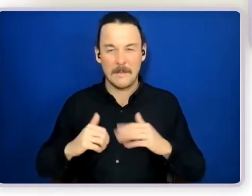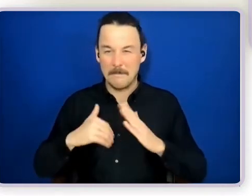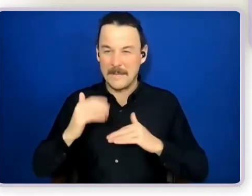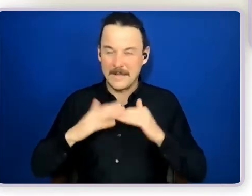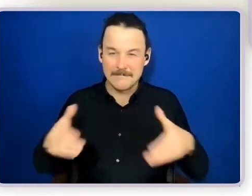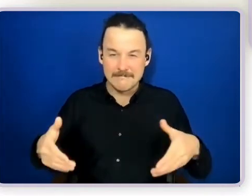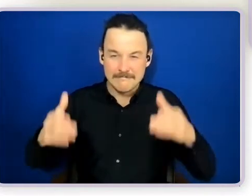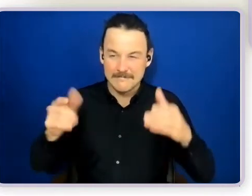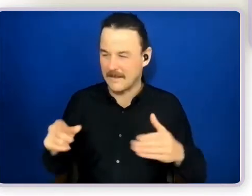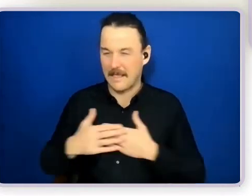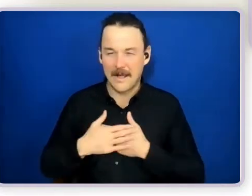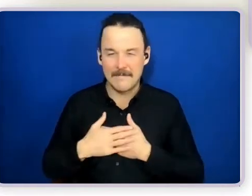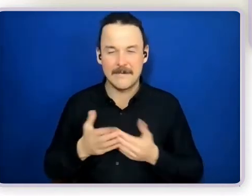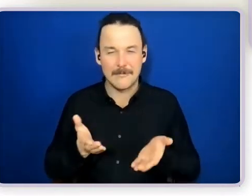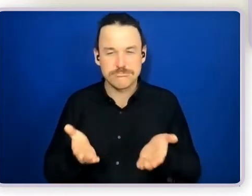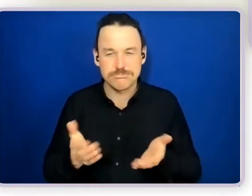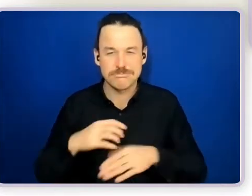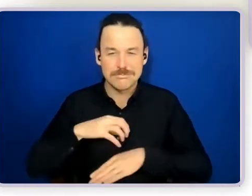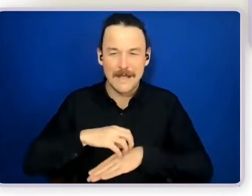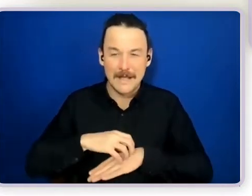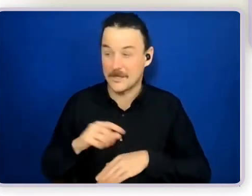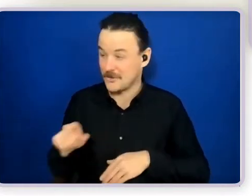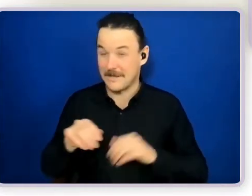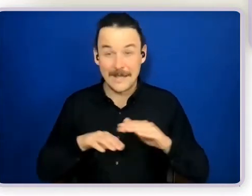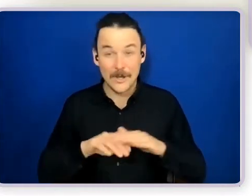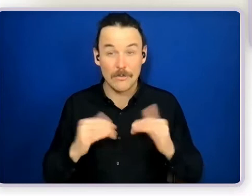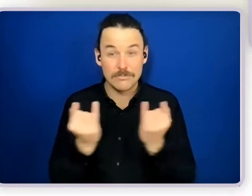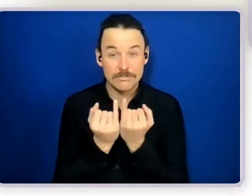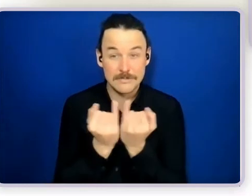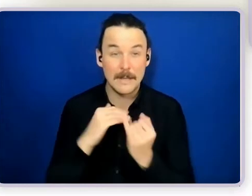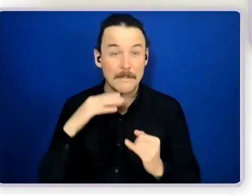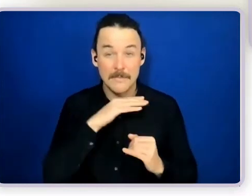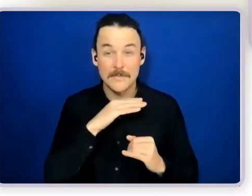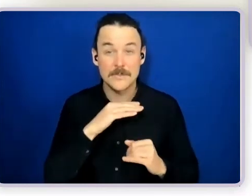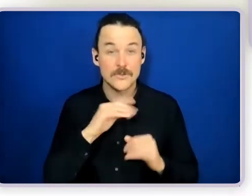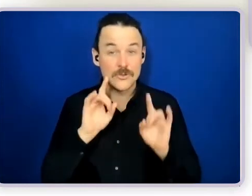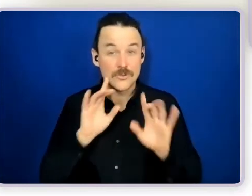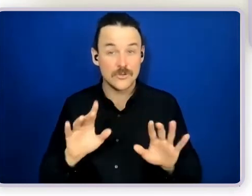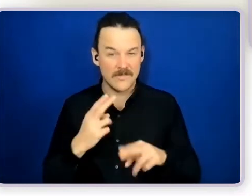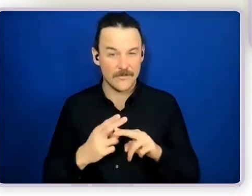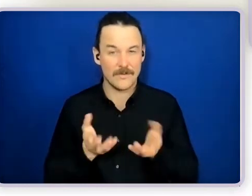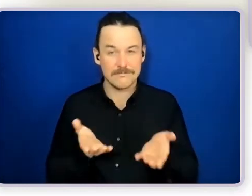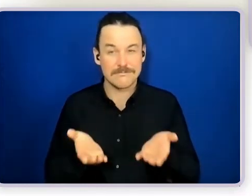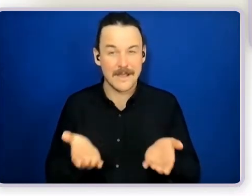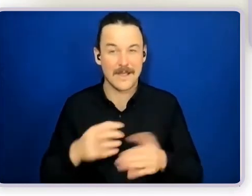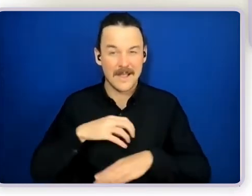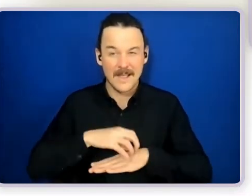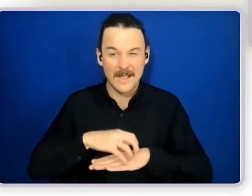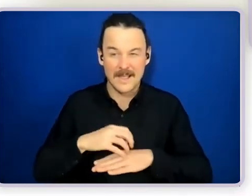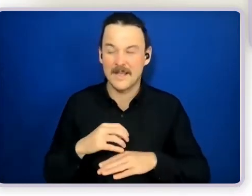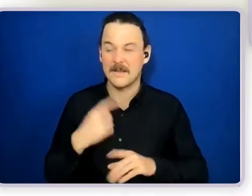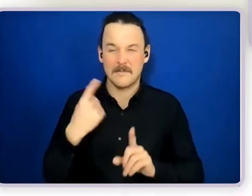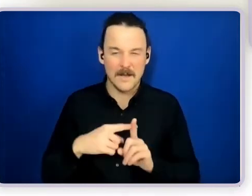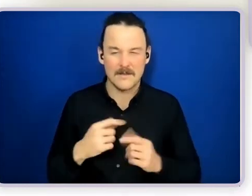cakes and entered competitions at the Melbourne show, for example, to do that kind of thing. And she's done a lot of fundraising in numerous